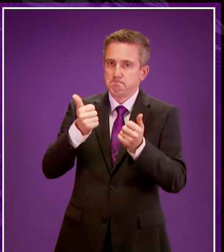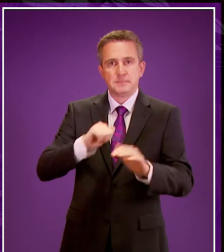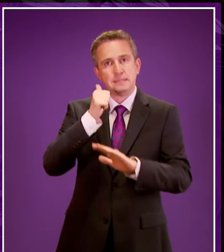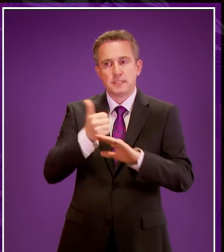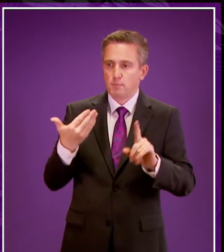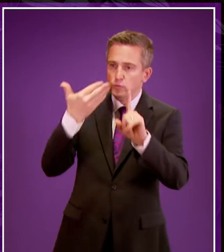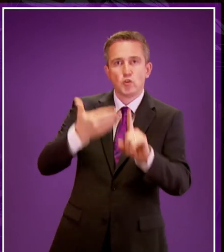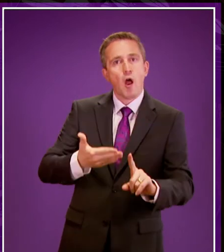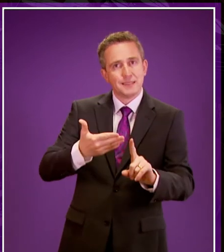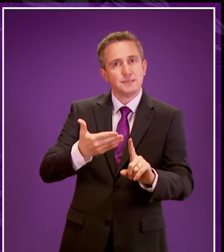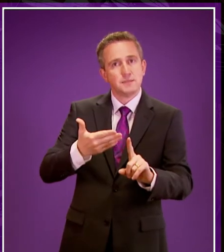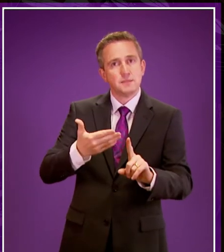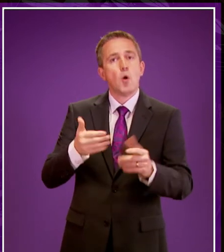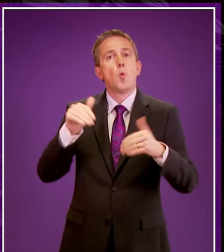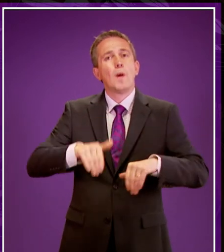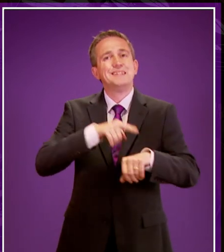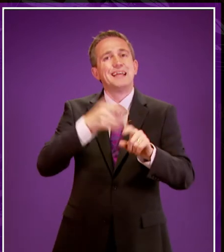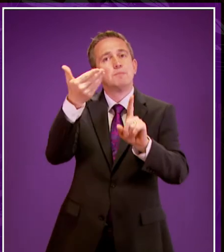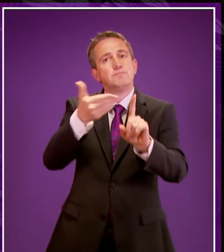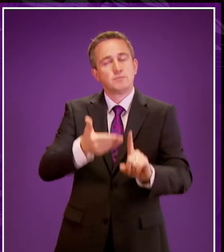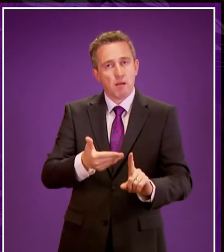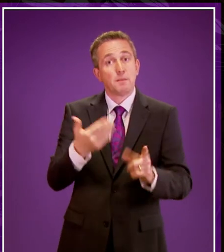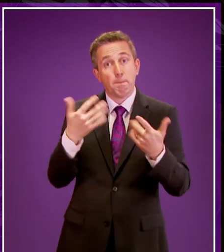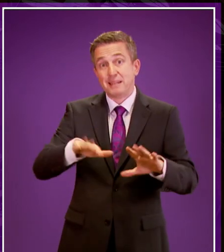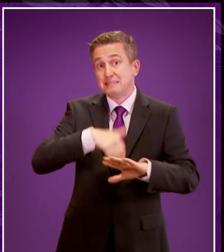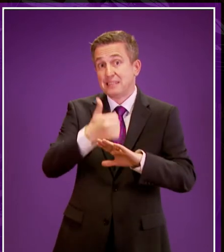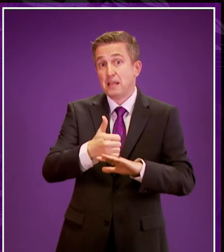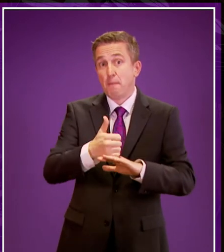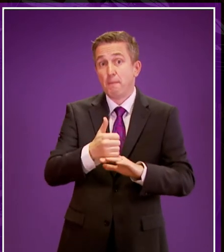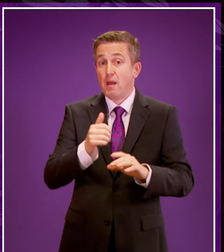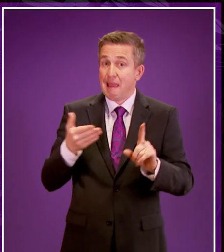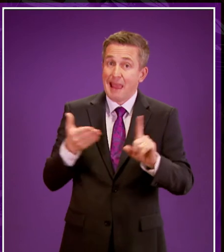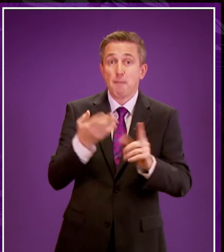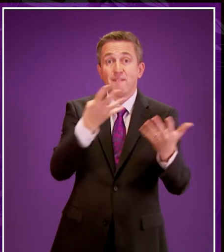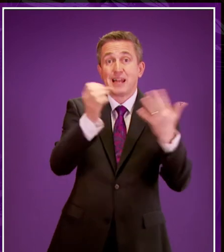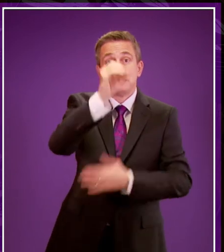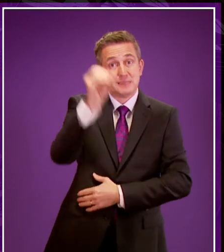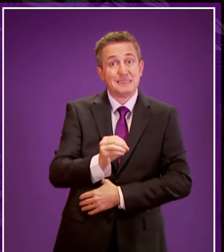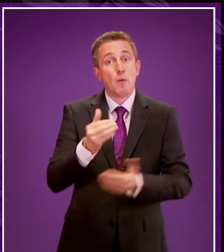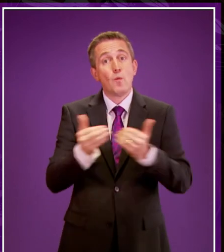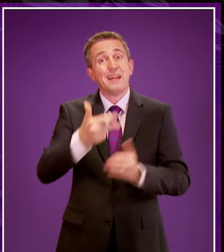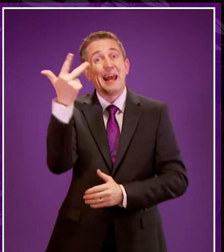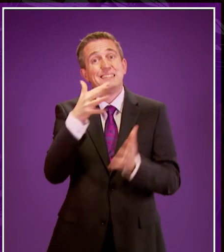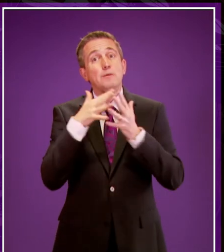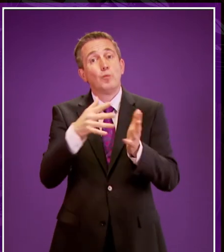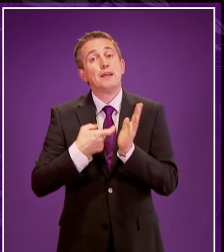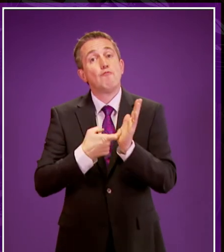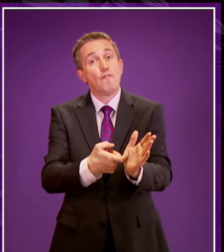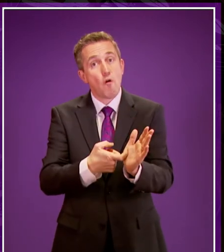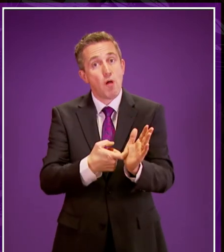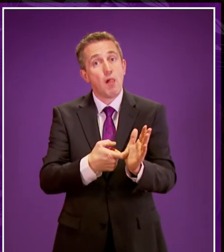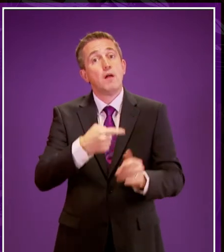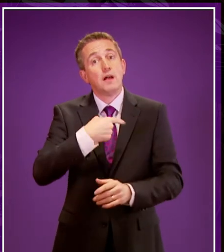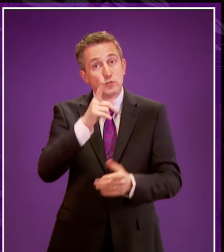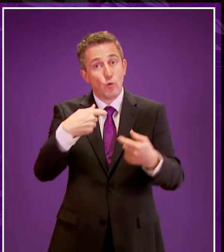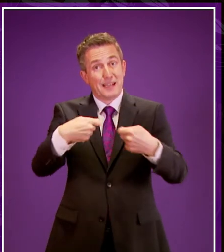for waiting times for waiting CAMHS, a 90% target, 18 weeks referral to treatment.